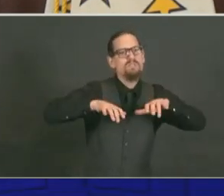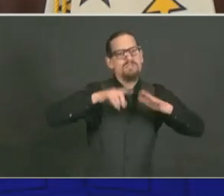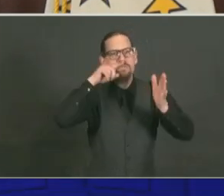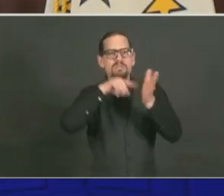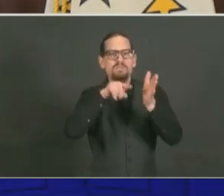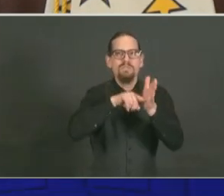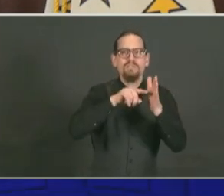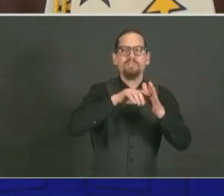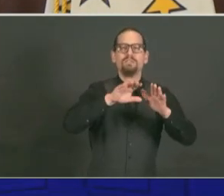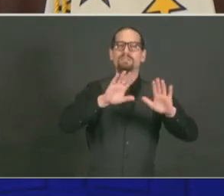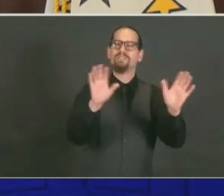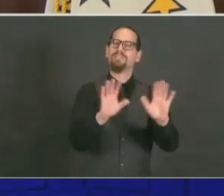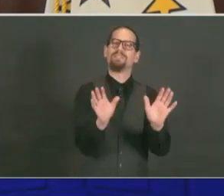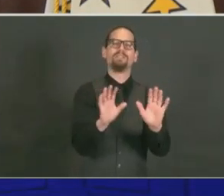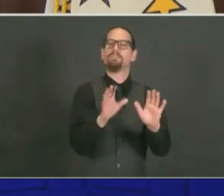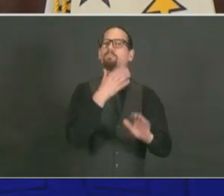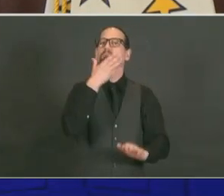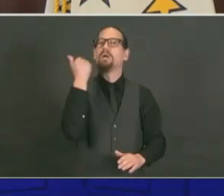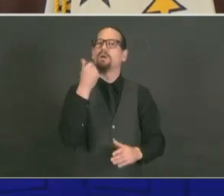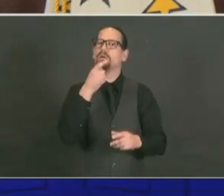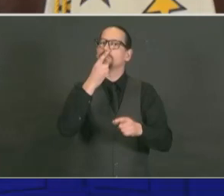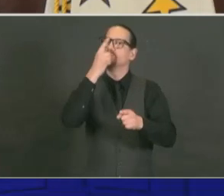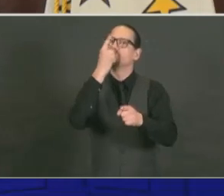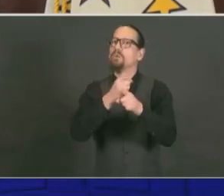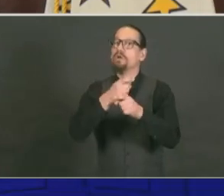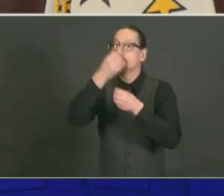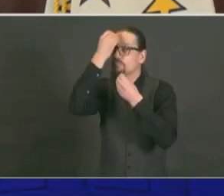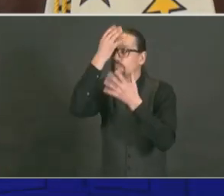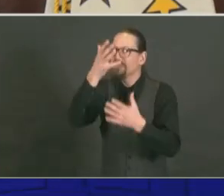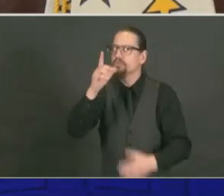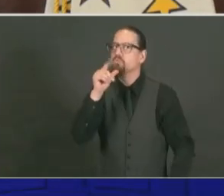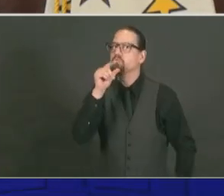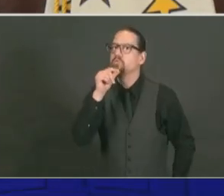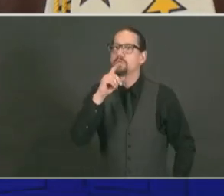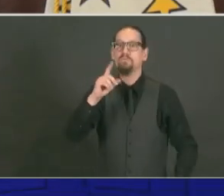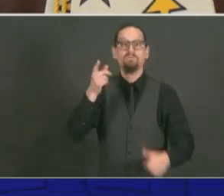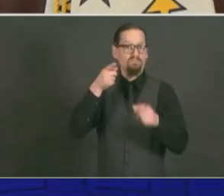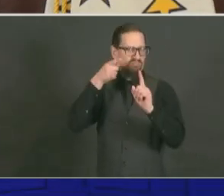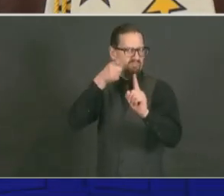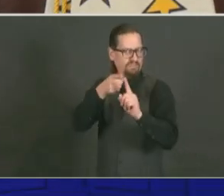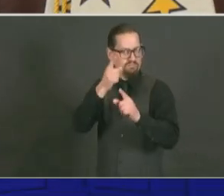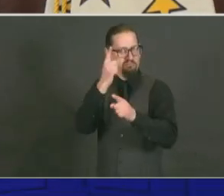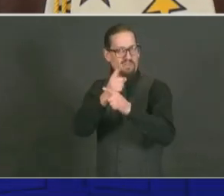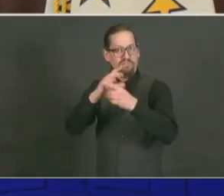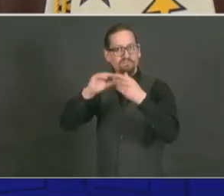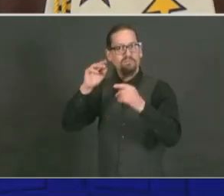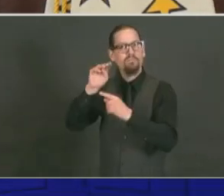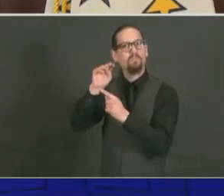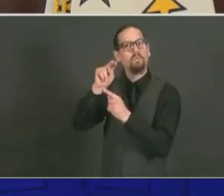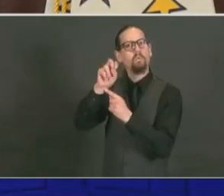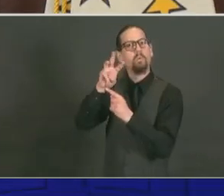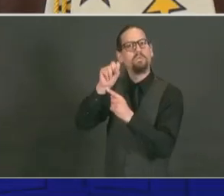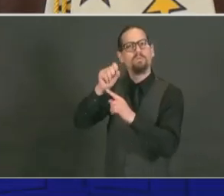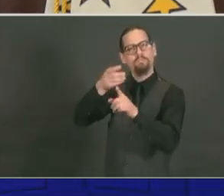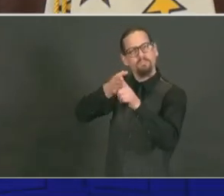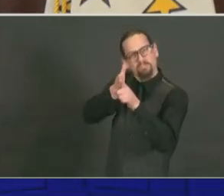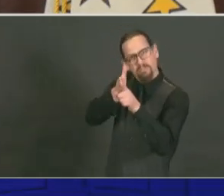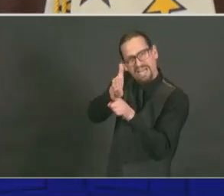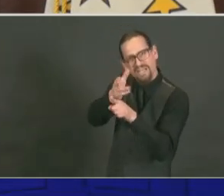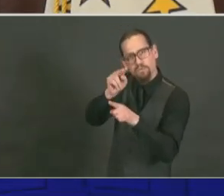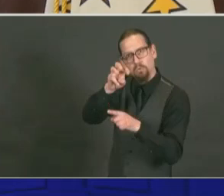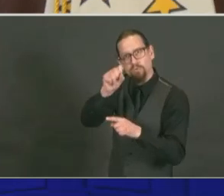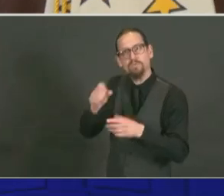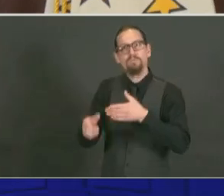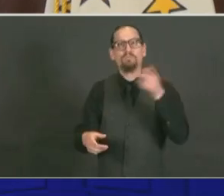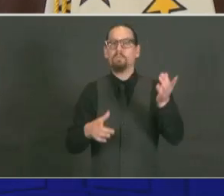of information. Trusted sources include news organizations, which are great and have been established, established medical and public health organizations